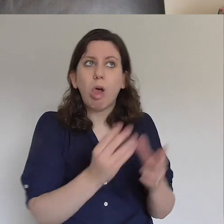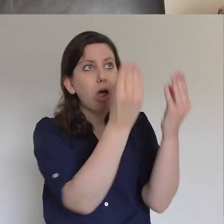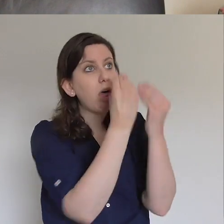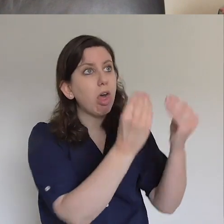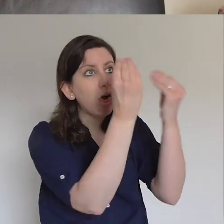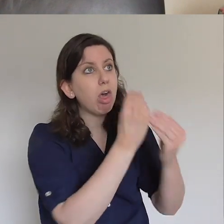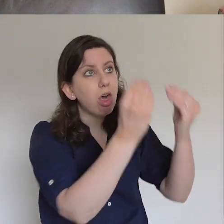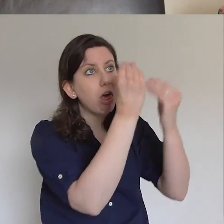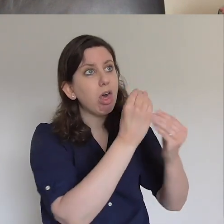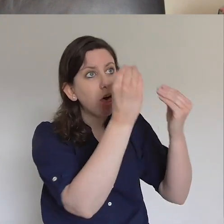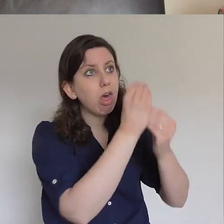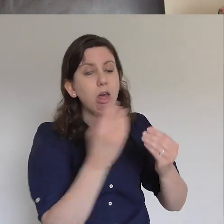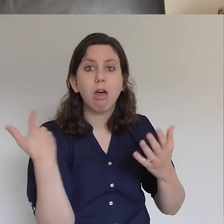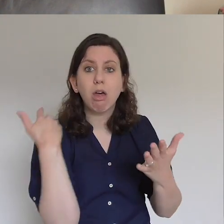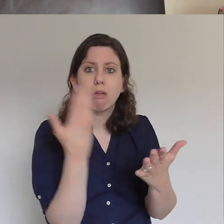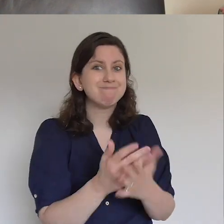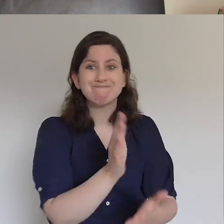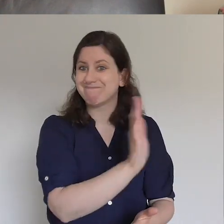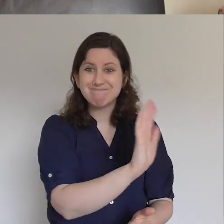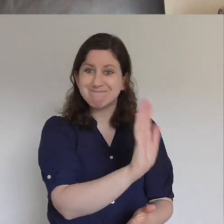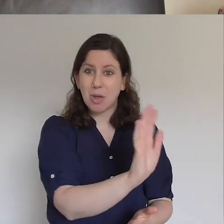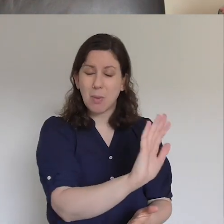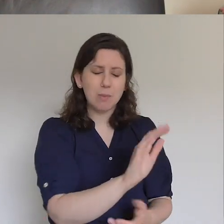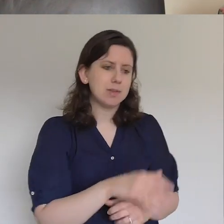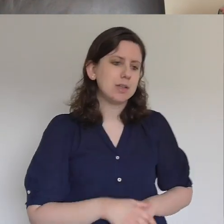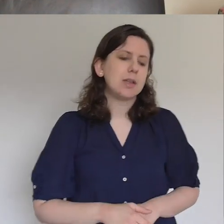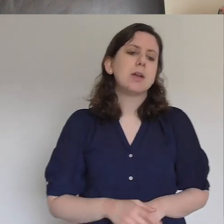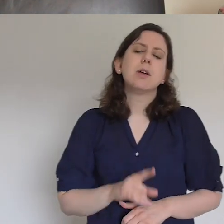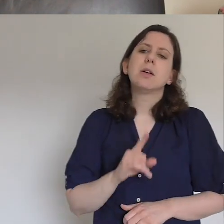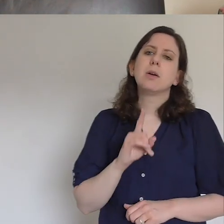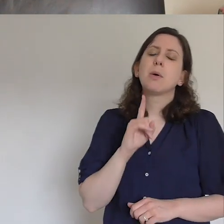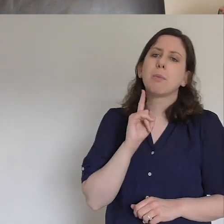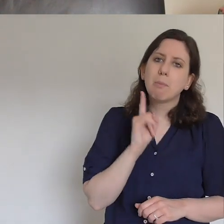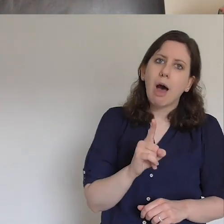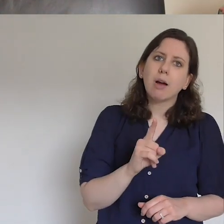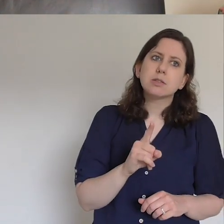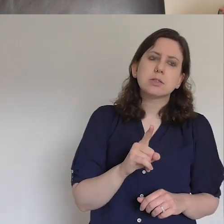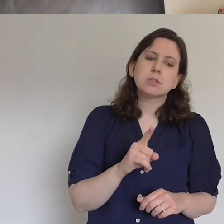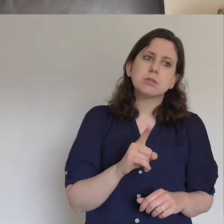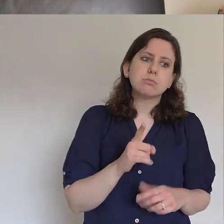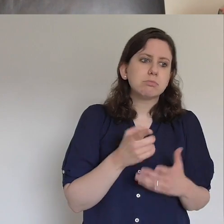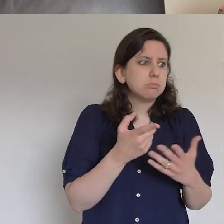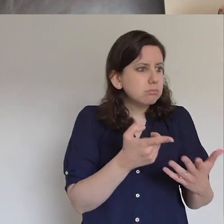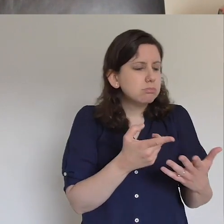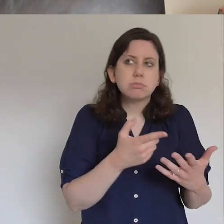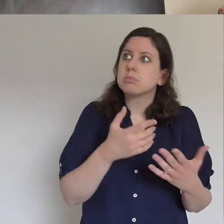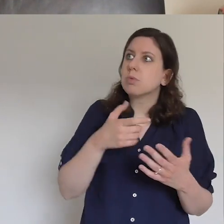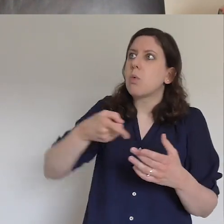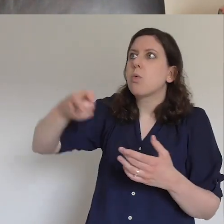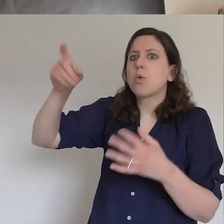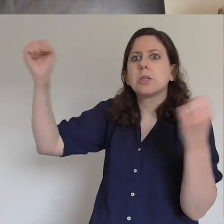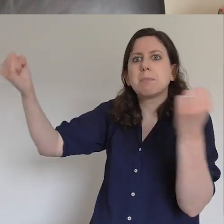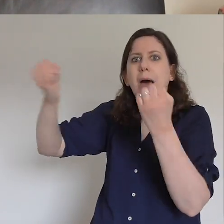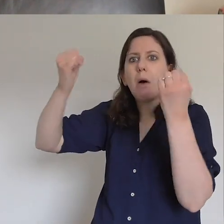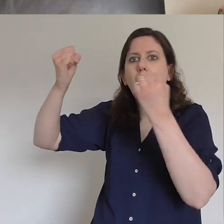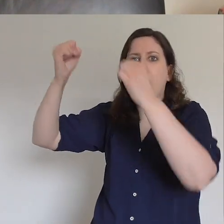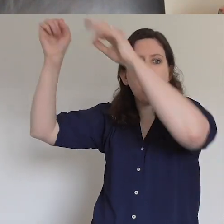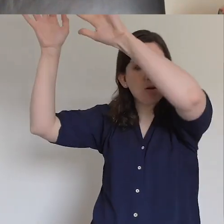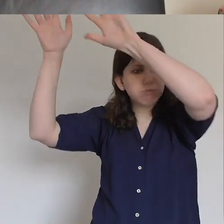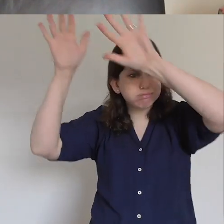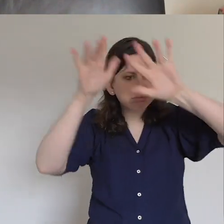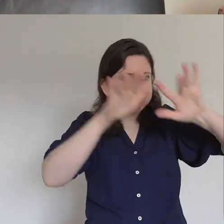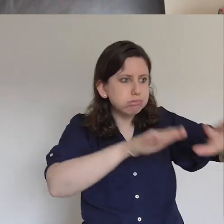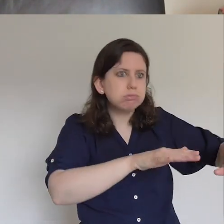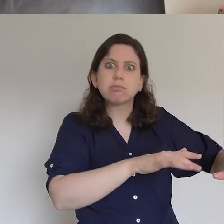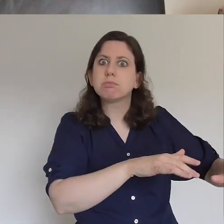Yeah. But with the power of God's hand on them, look what happens. But I think you raised something